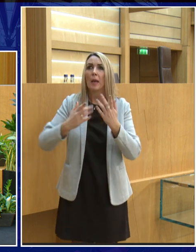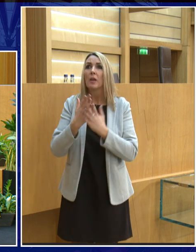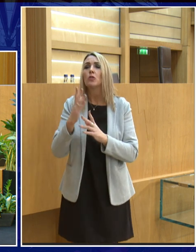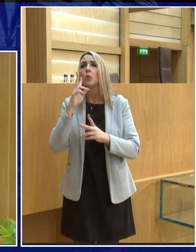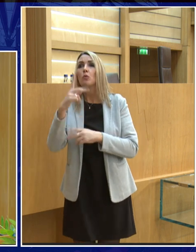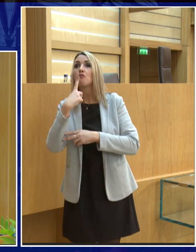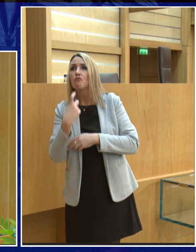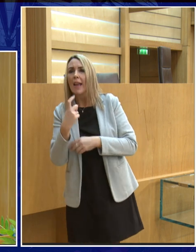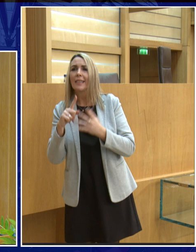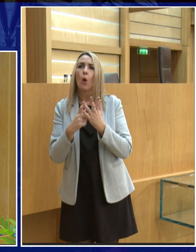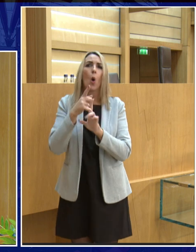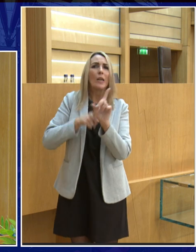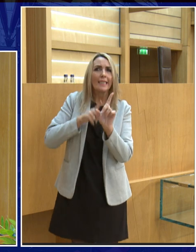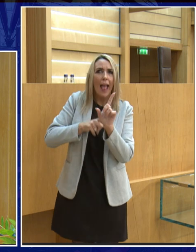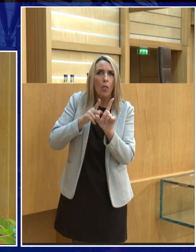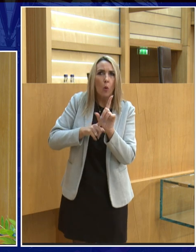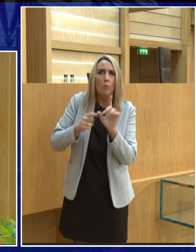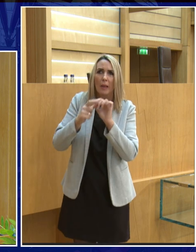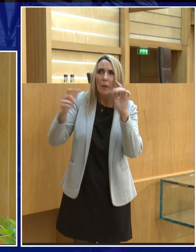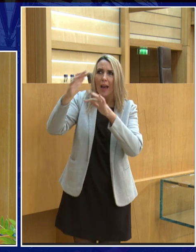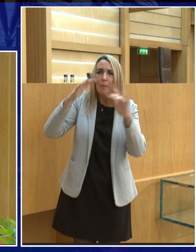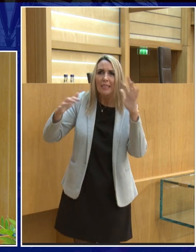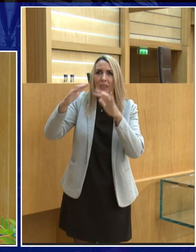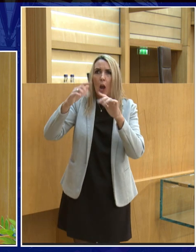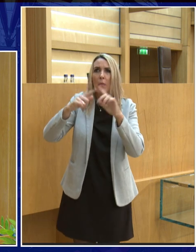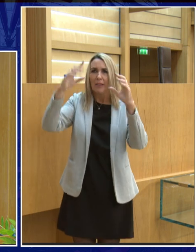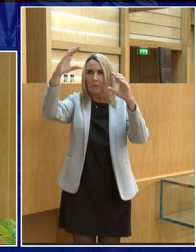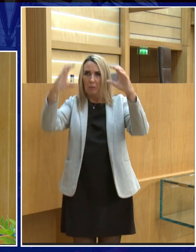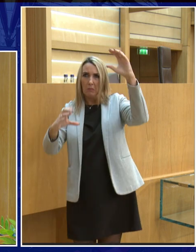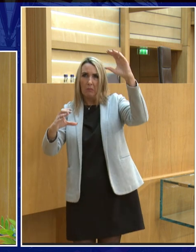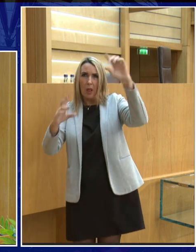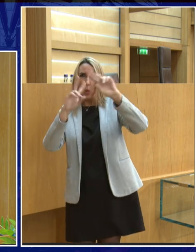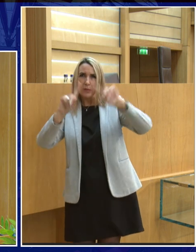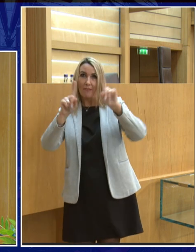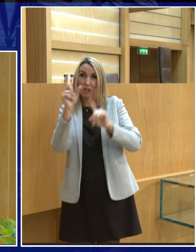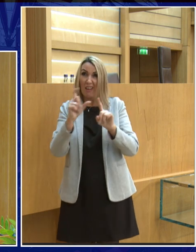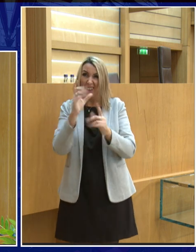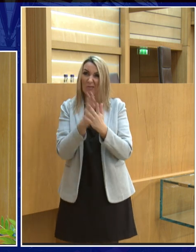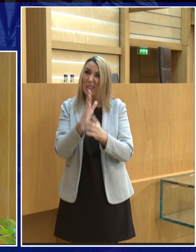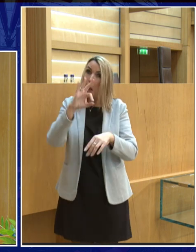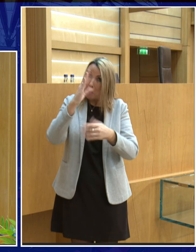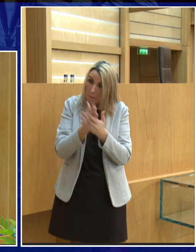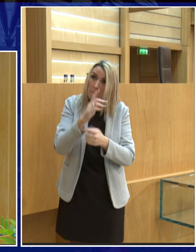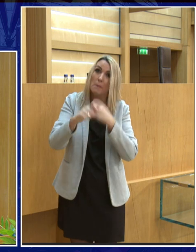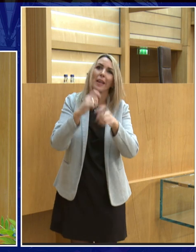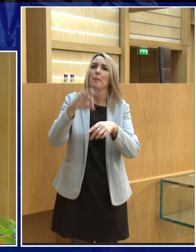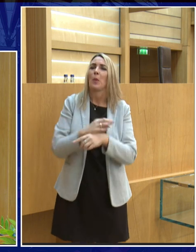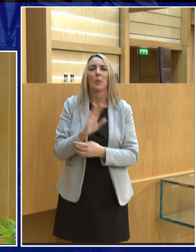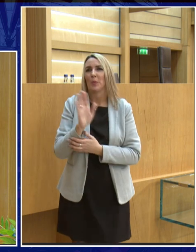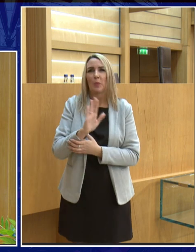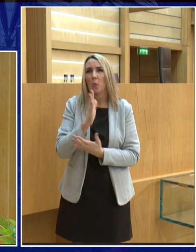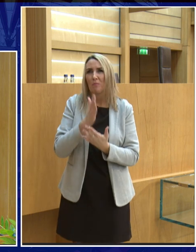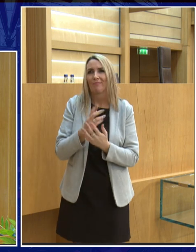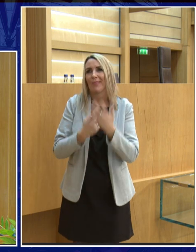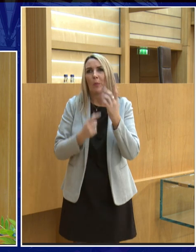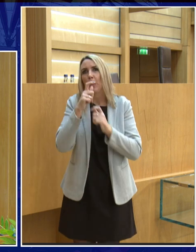eclipse you can get a sort of a yellowy moon or an orangey moon when it's low on the horizon but you never actually get a blue moon a blue moon is just a phenomena where